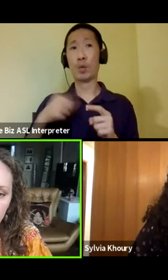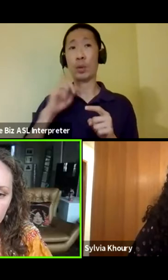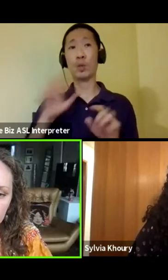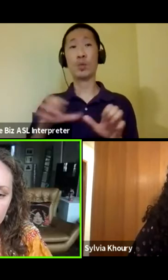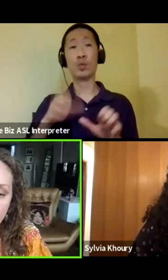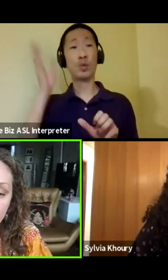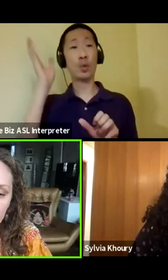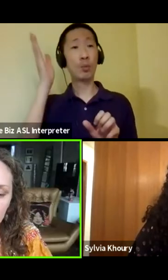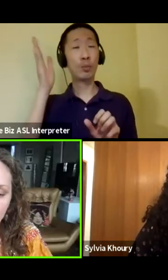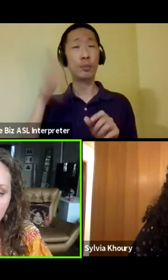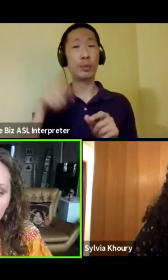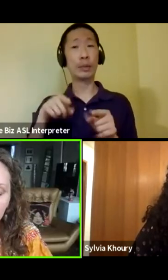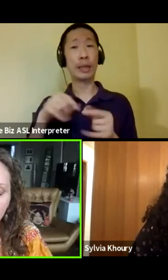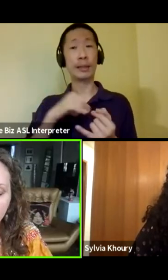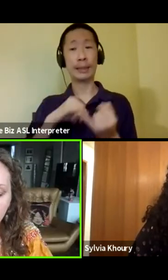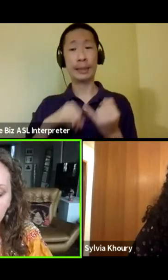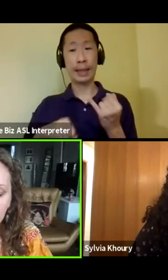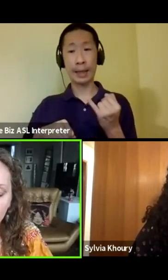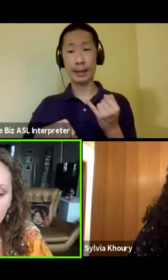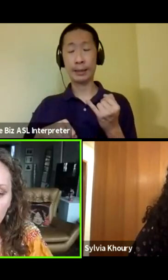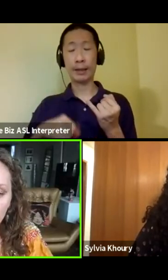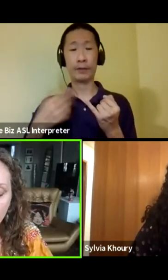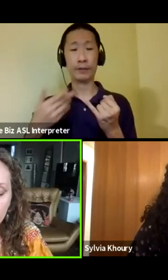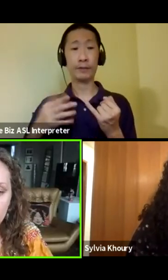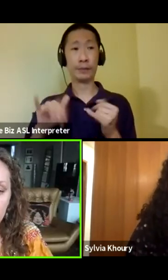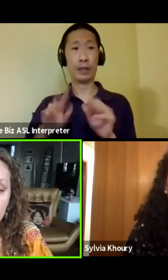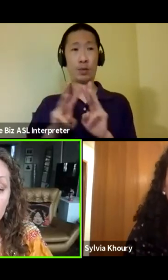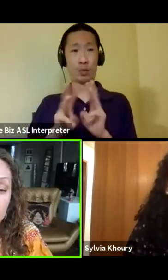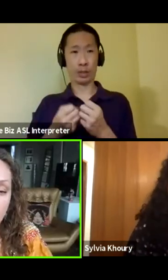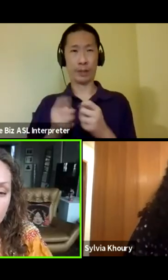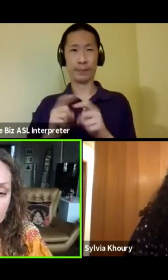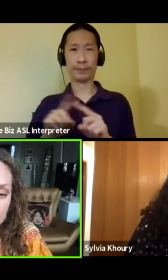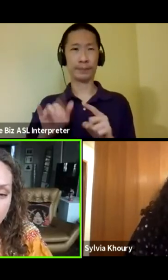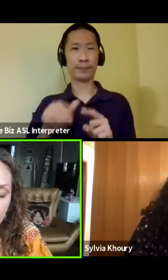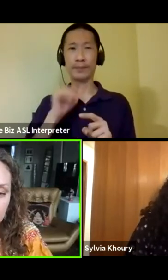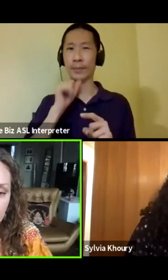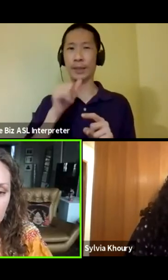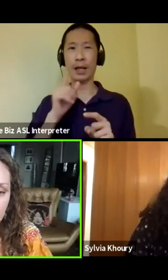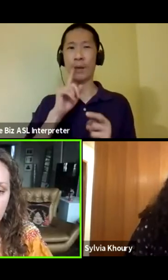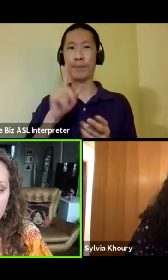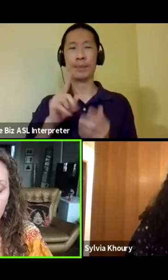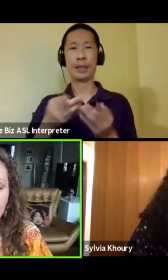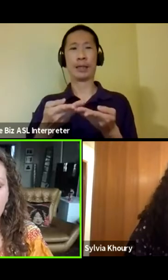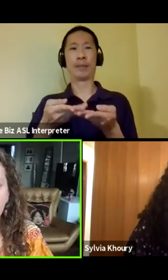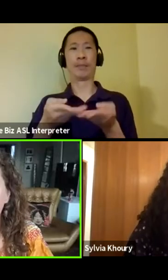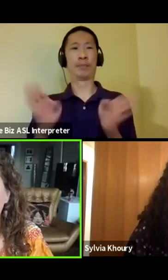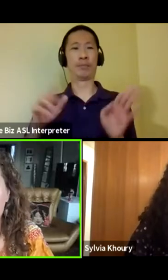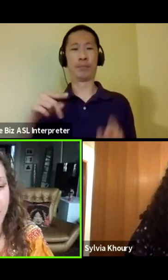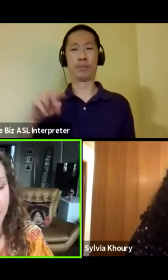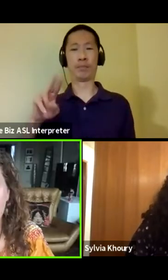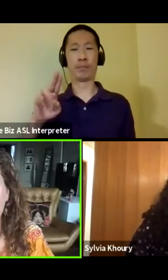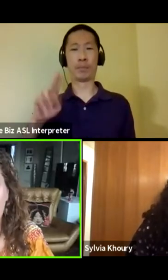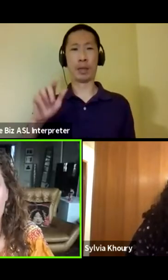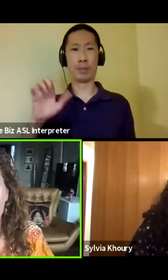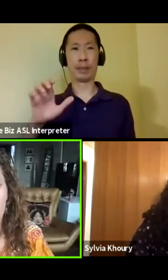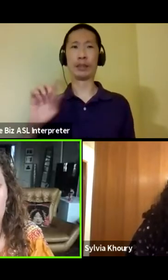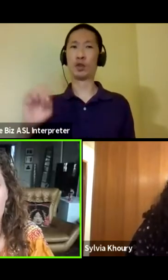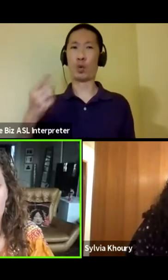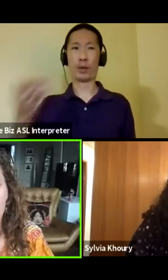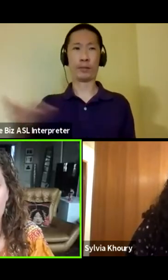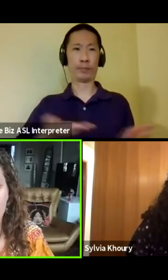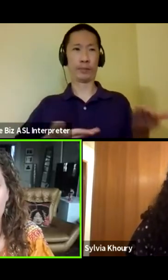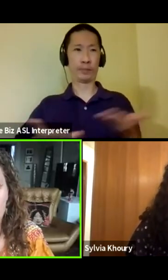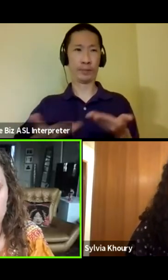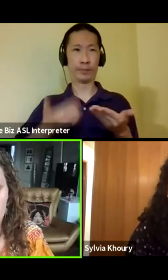at the end of the workshop, but it will not be public. It'll be invite-only just